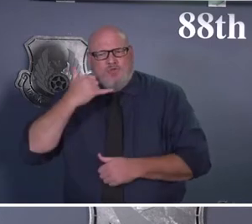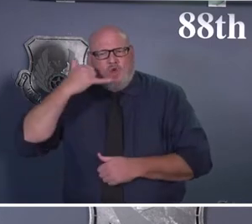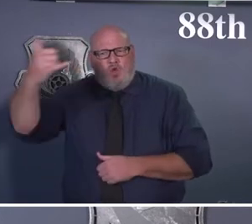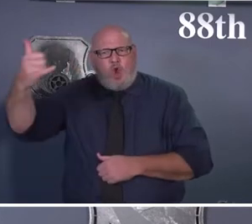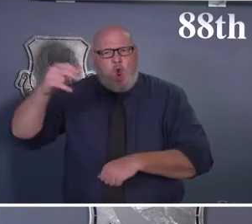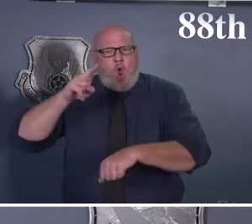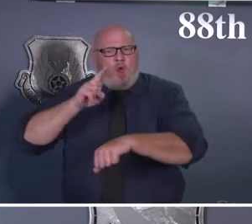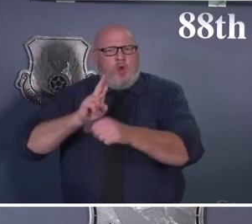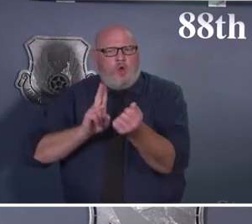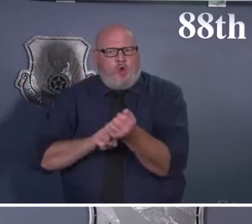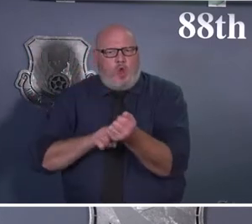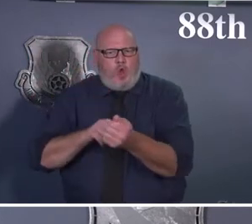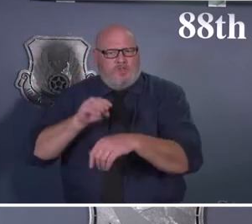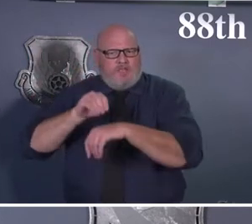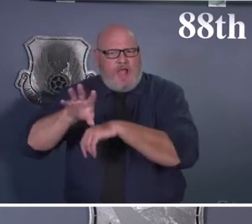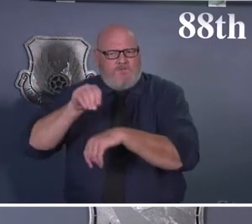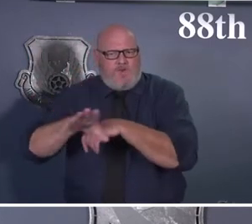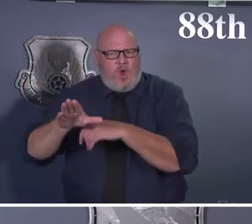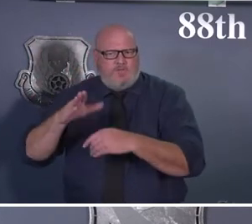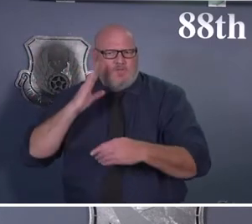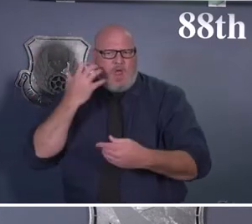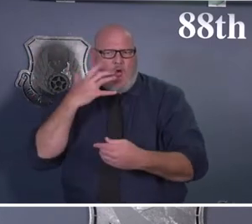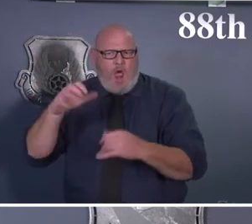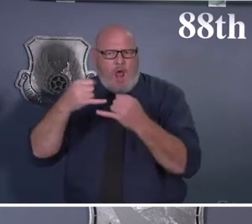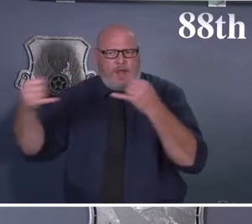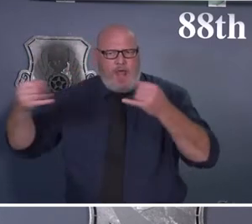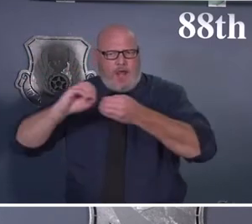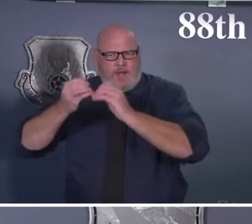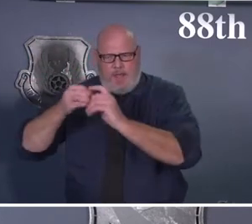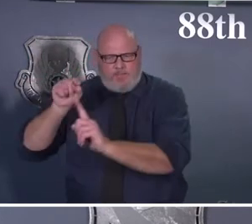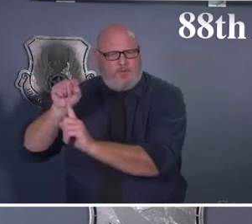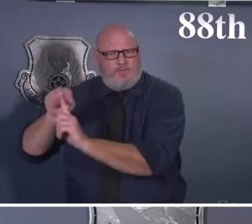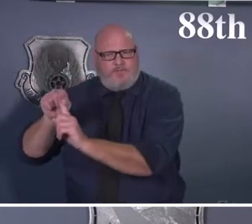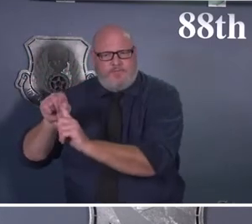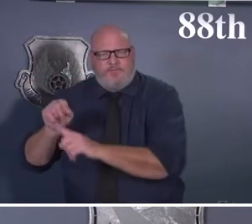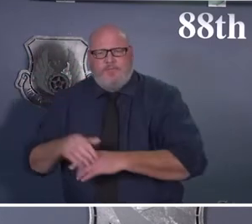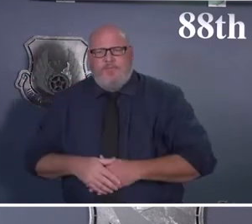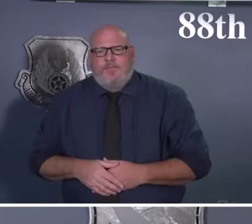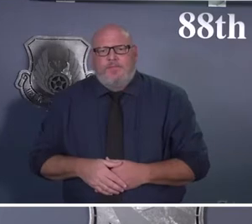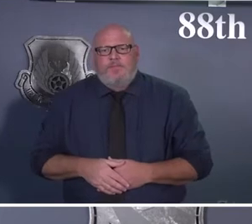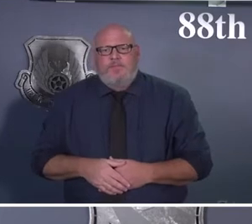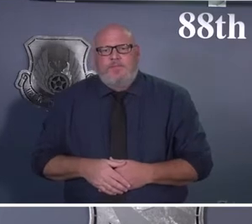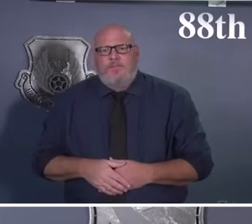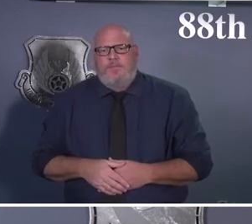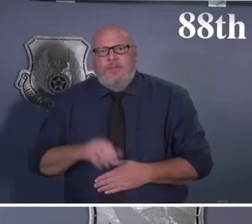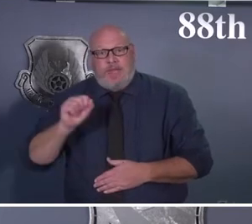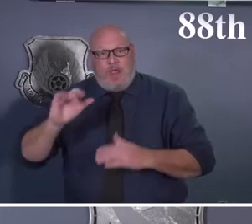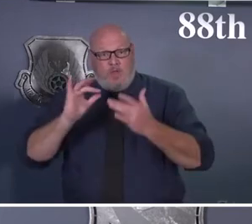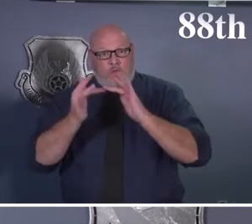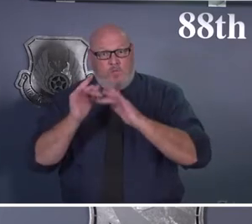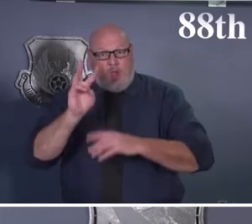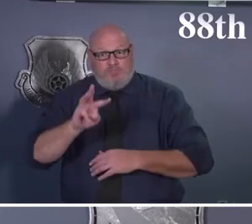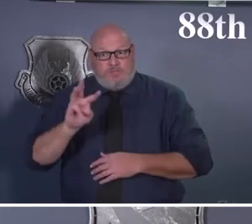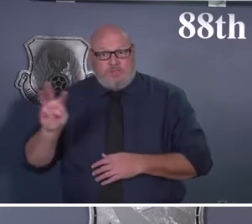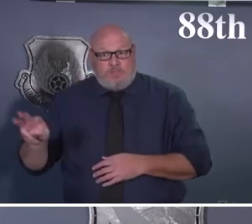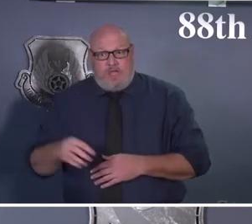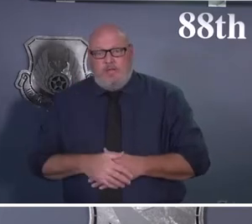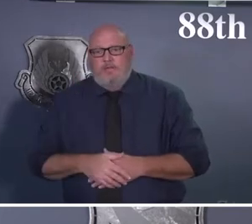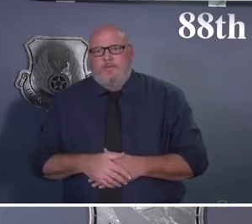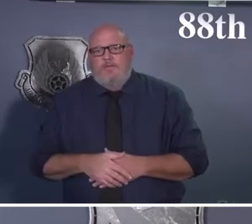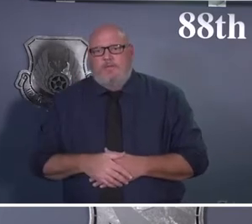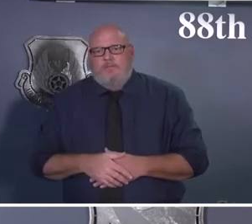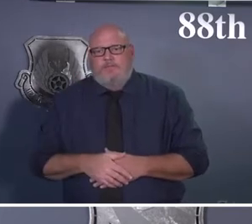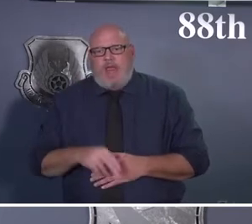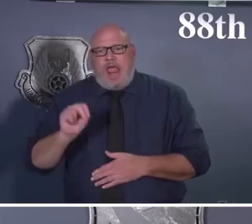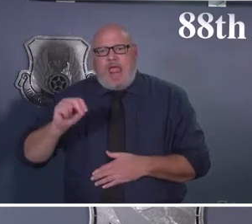that. You can do that online at mhsnurseadviceline.com, or you can call 1-800-TRICARE. Now,